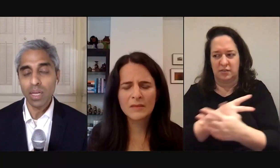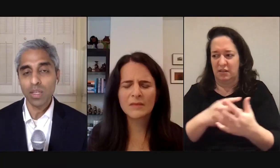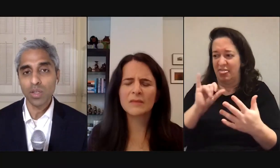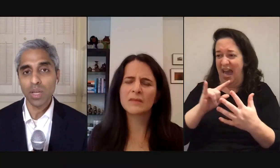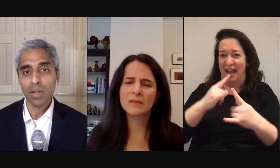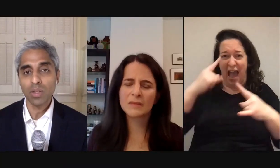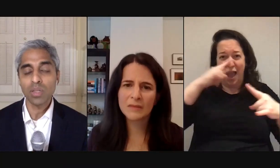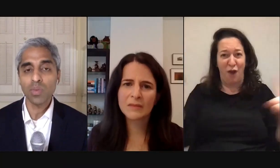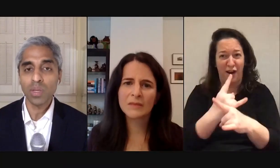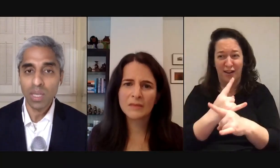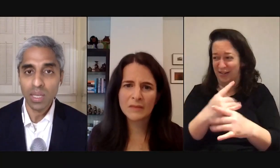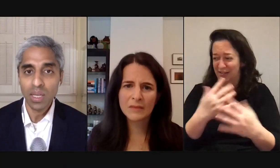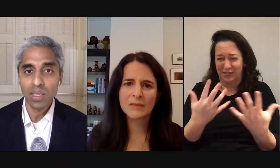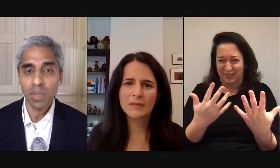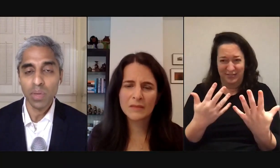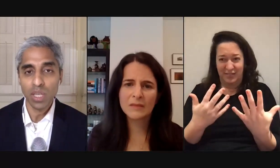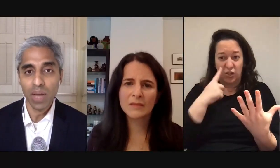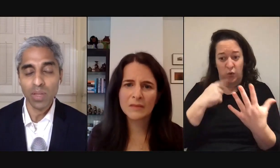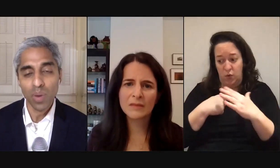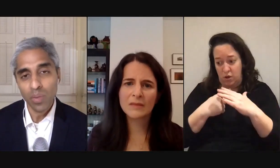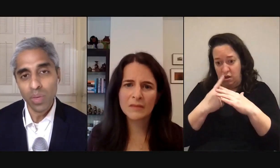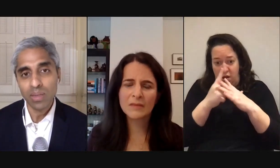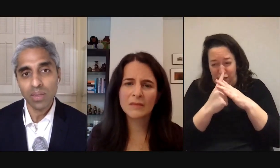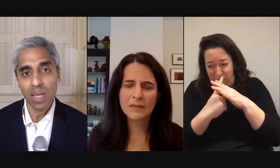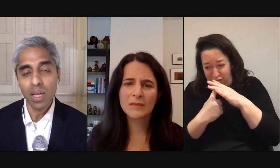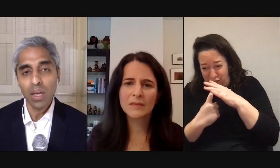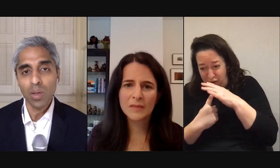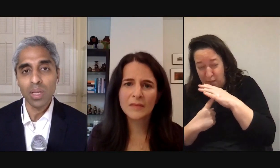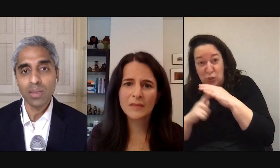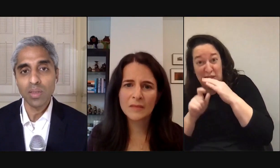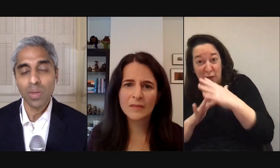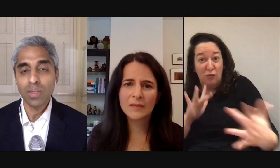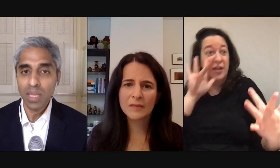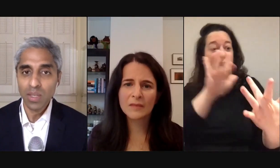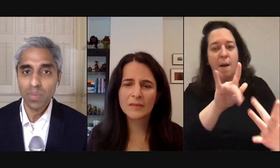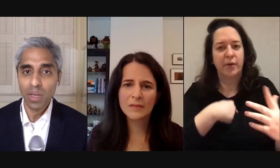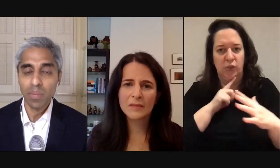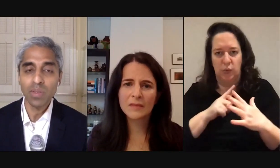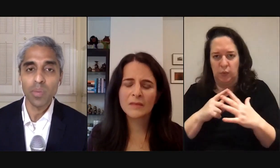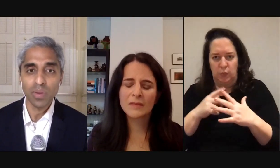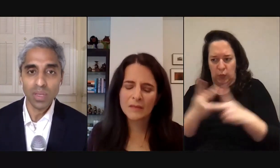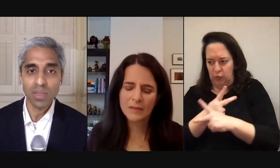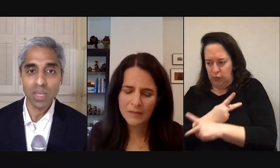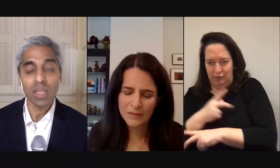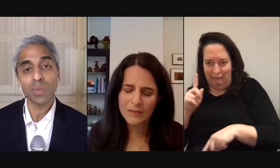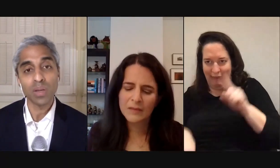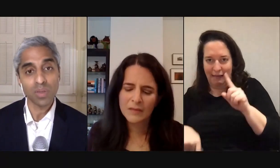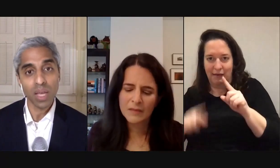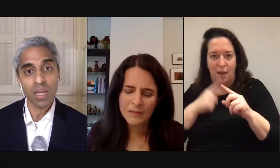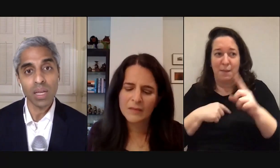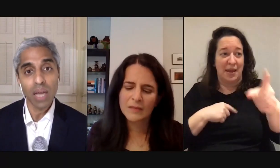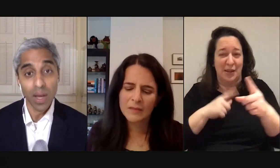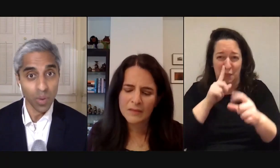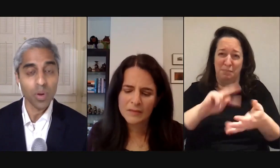into your shell just when you need to be reaching out that's one of the reasons that loneliness is so insidious but can be so persistent unless